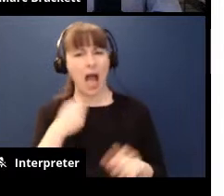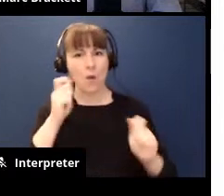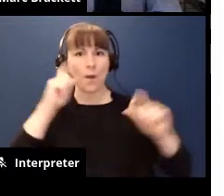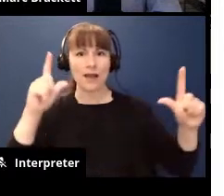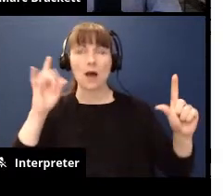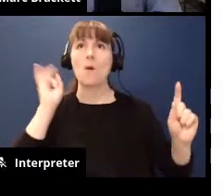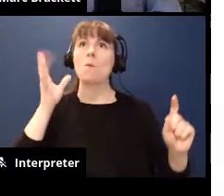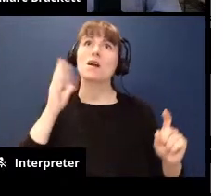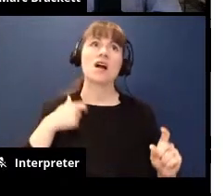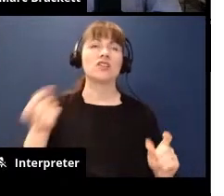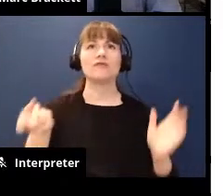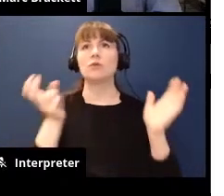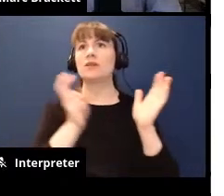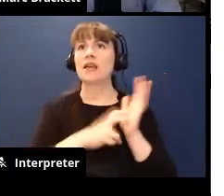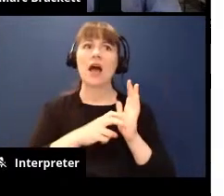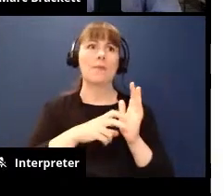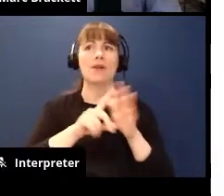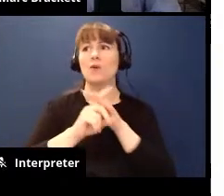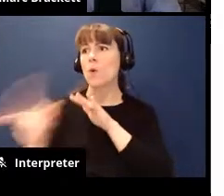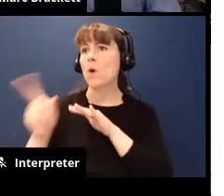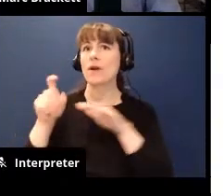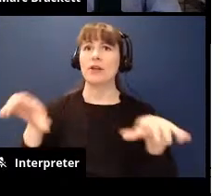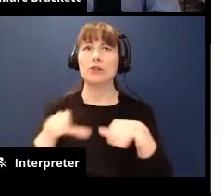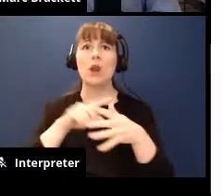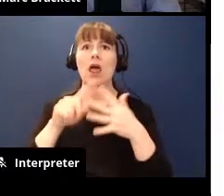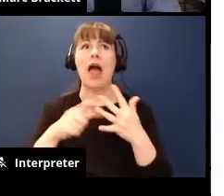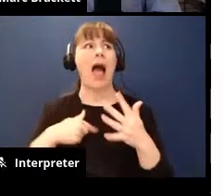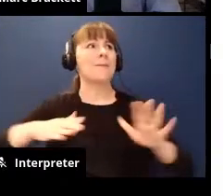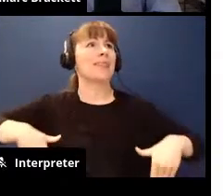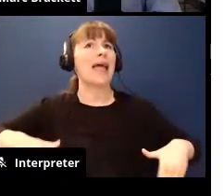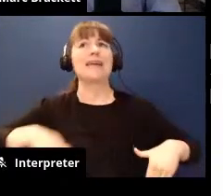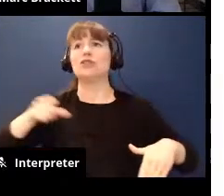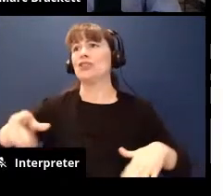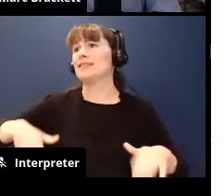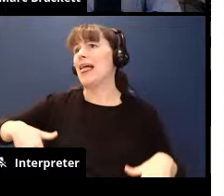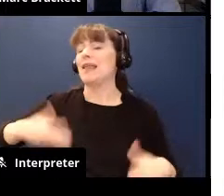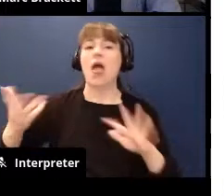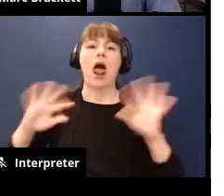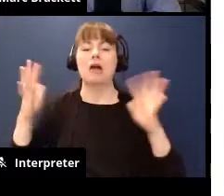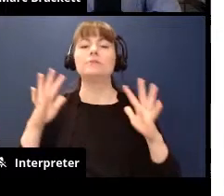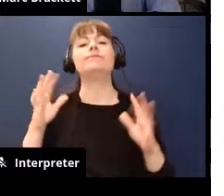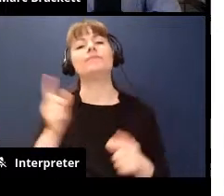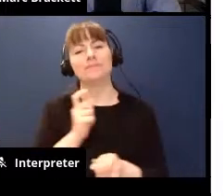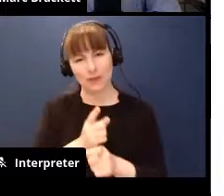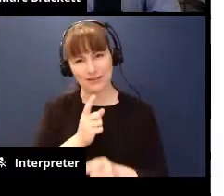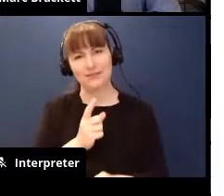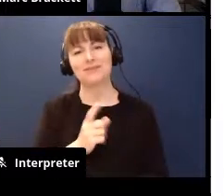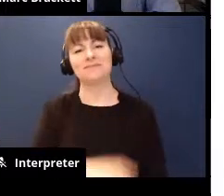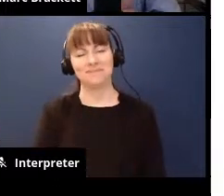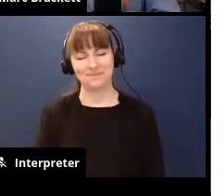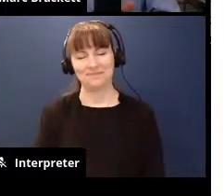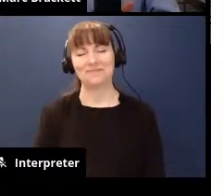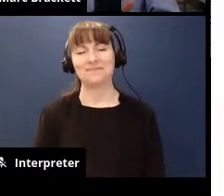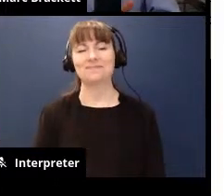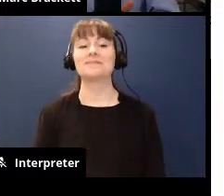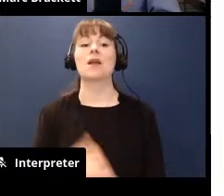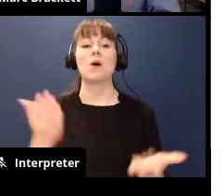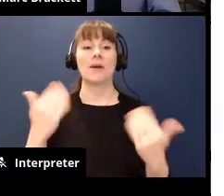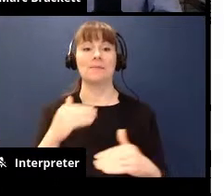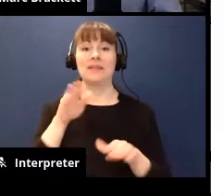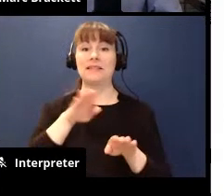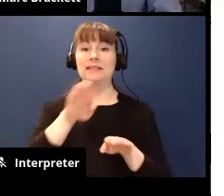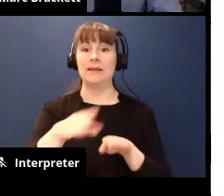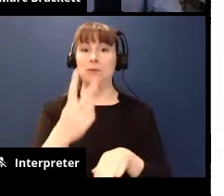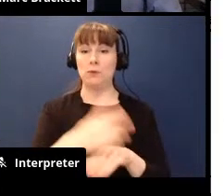oh my gosh gotta get out of the house we gotta do this i'm gonna be late she's gonna be exactly yeah all right so let's go to step two